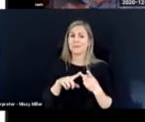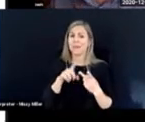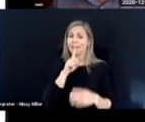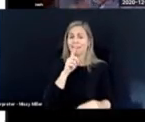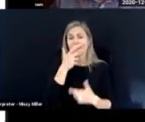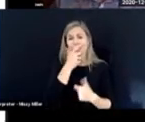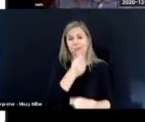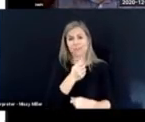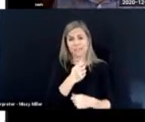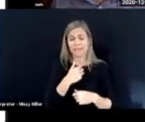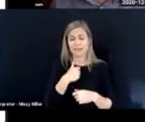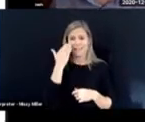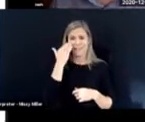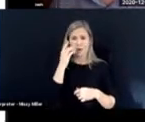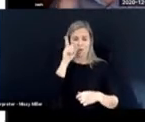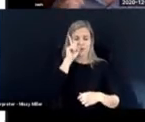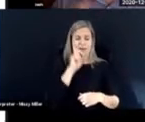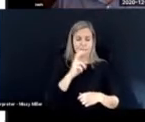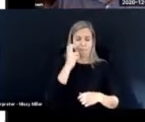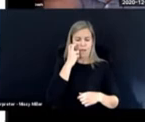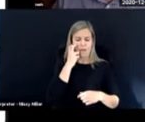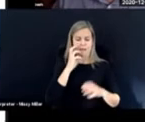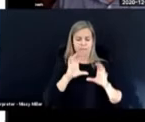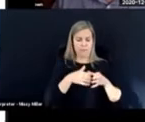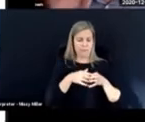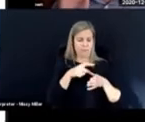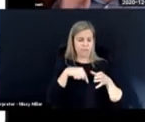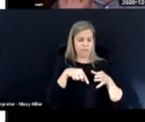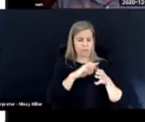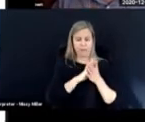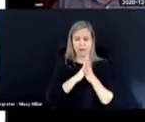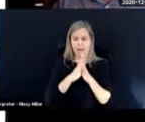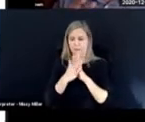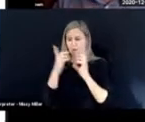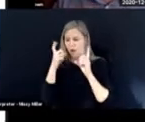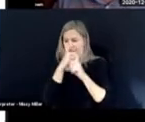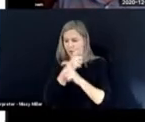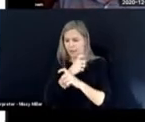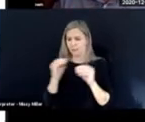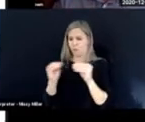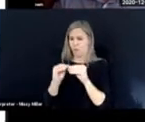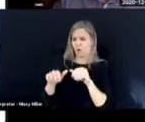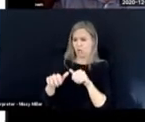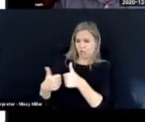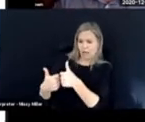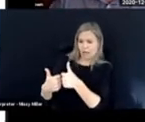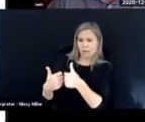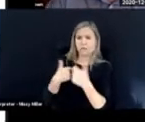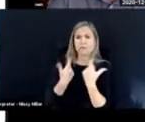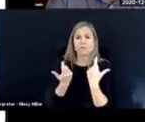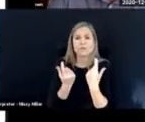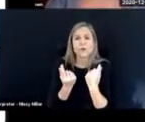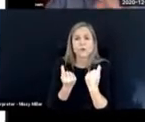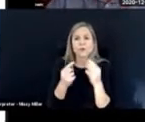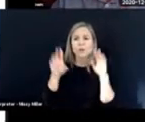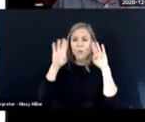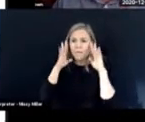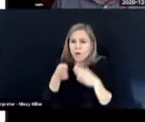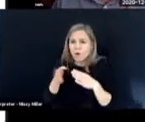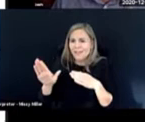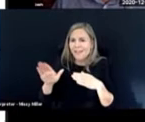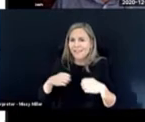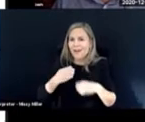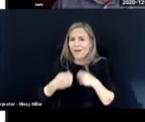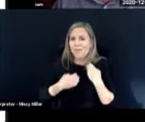And one of the interesting things, as the population have got more complex and more challenging, we focused